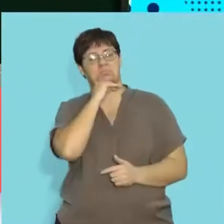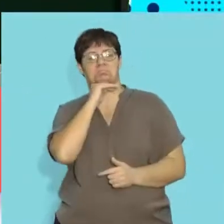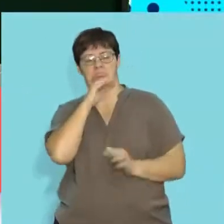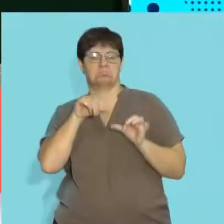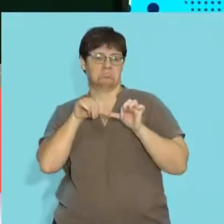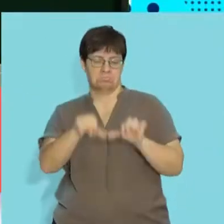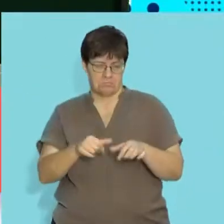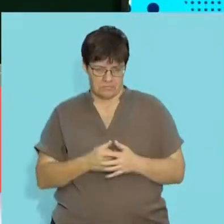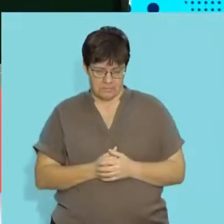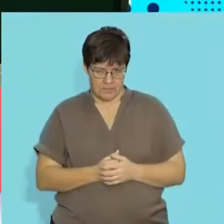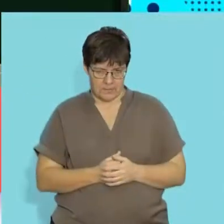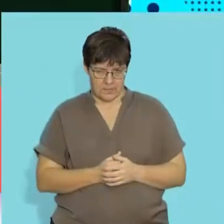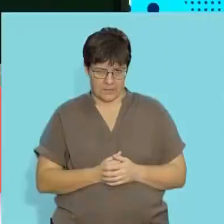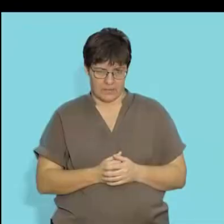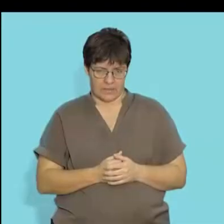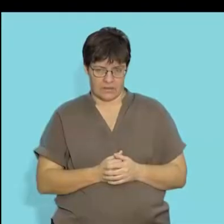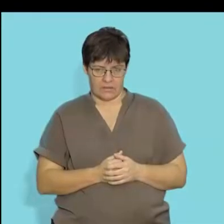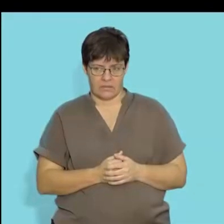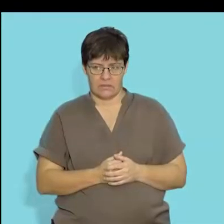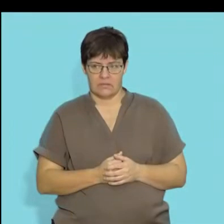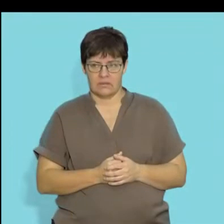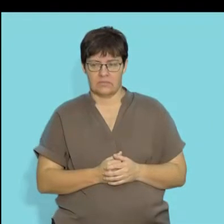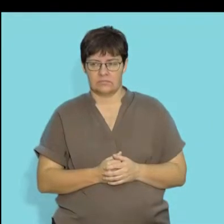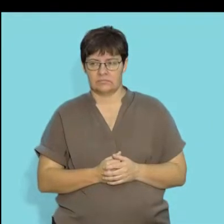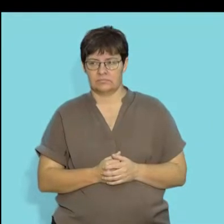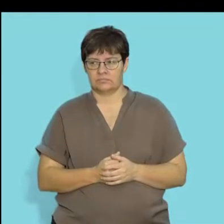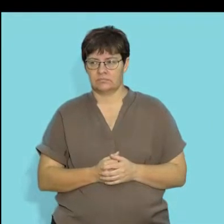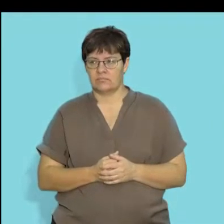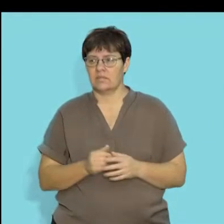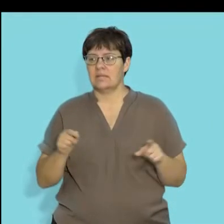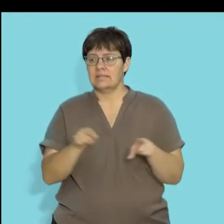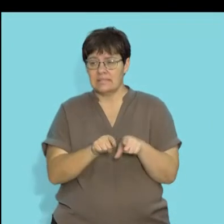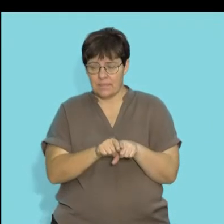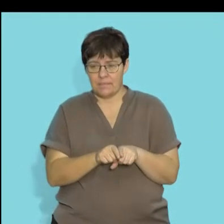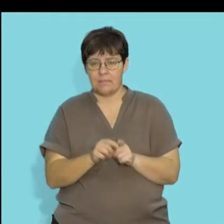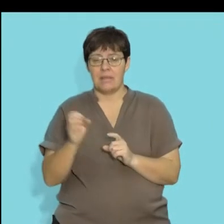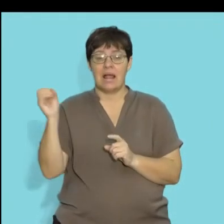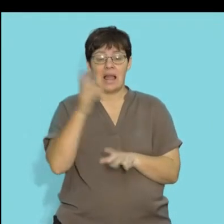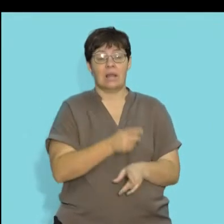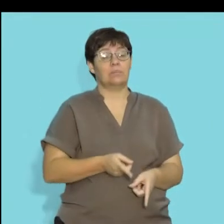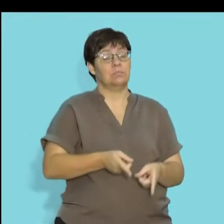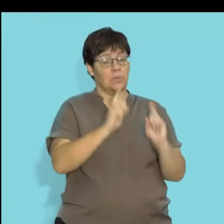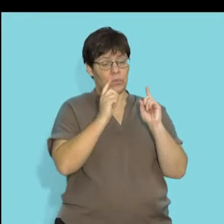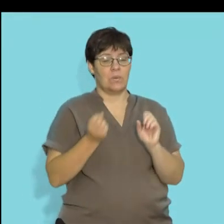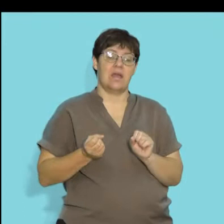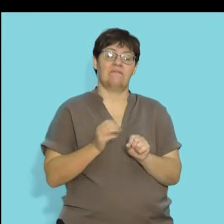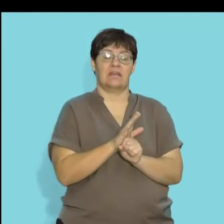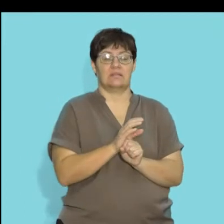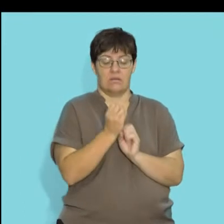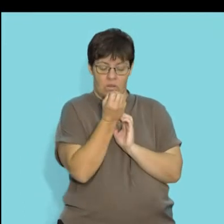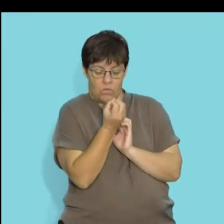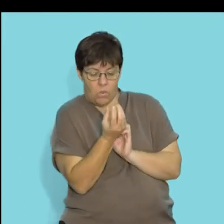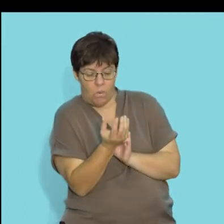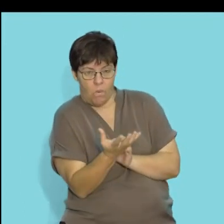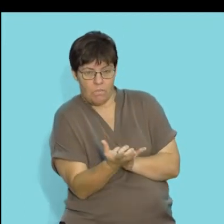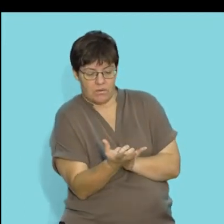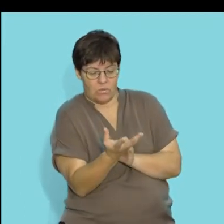sufficient in terms of producing these beautiful flowers. We also know that the light intensity may affect the opening